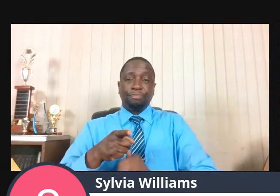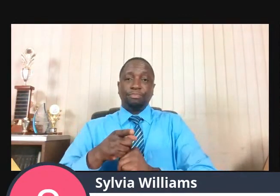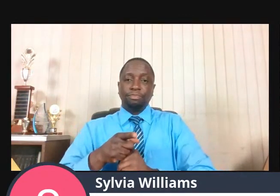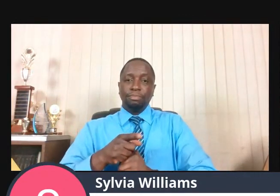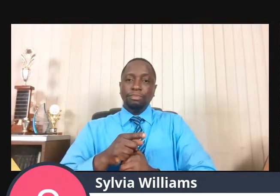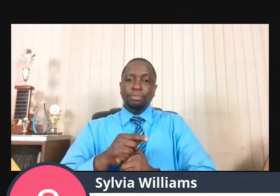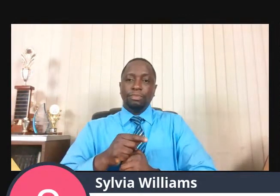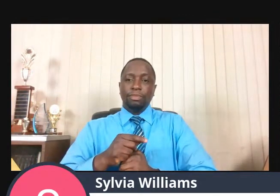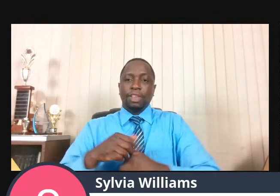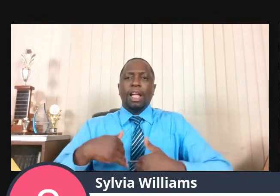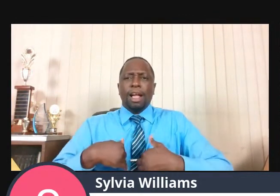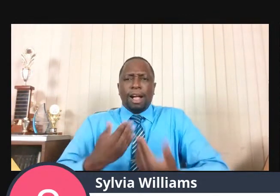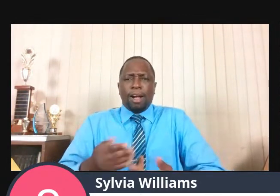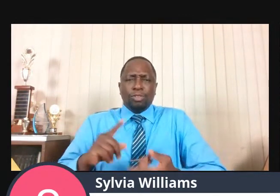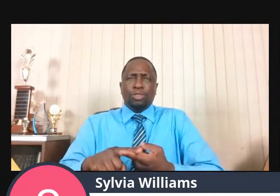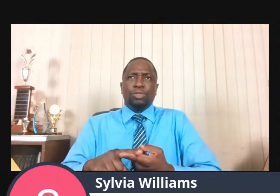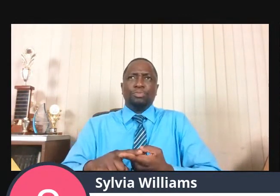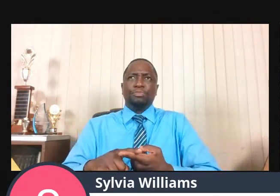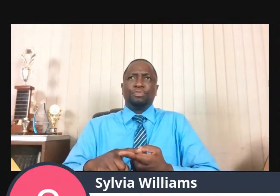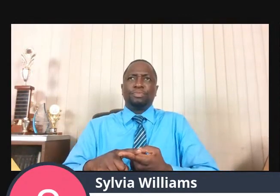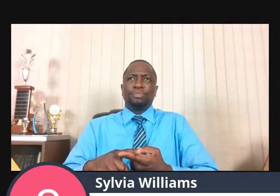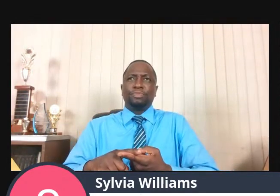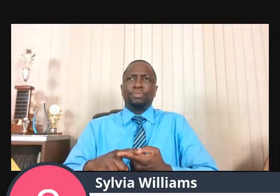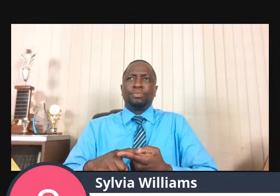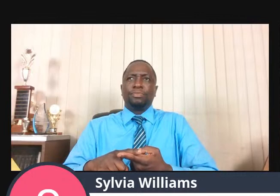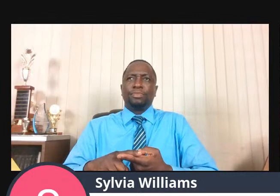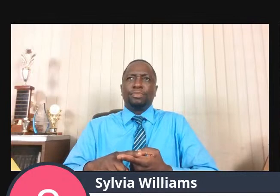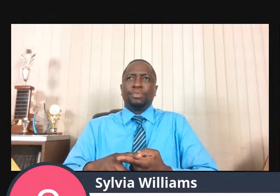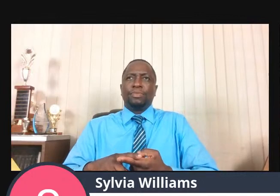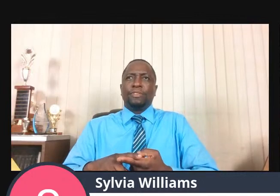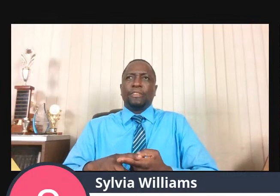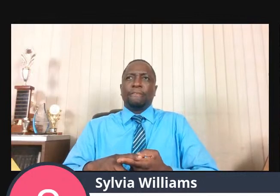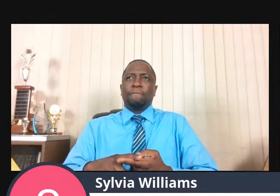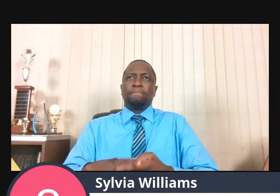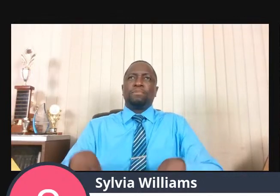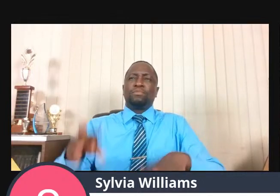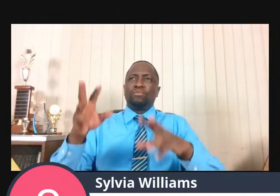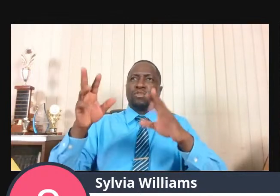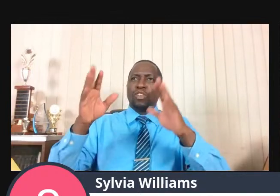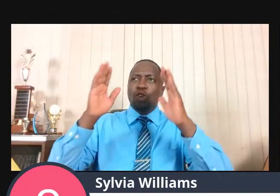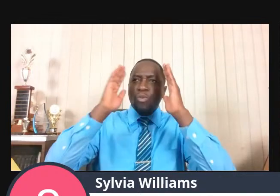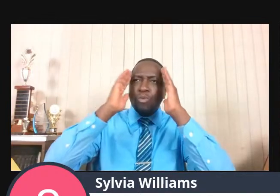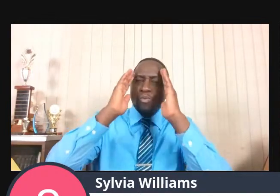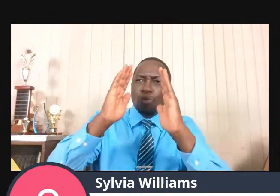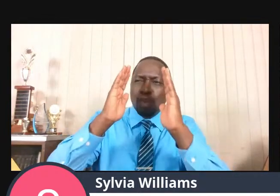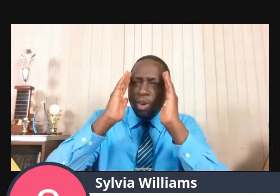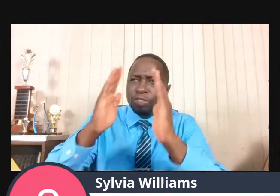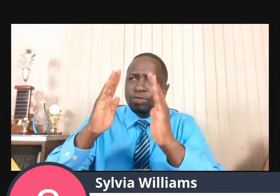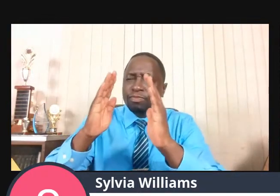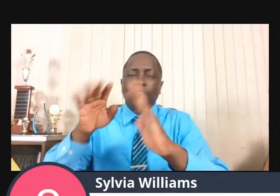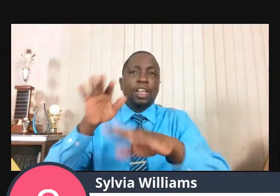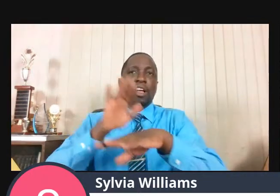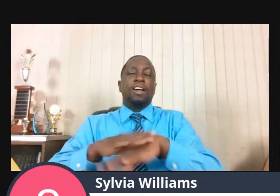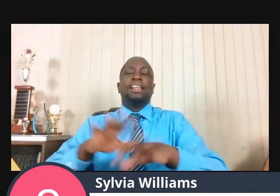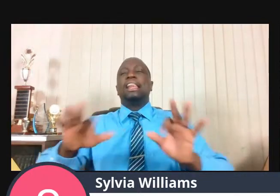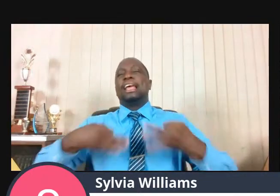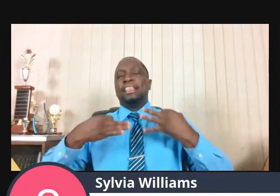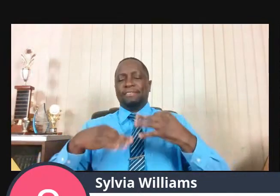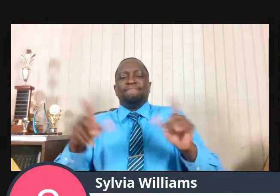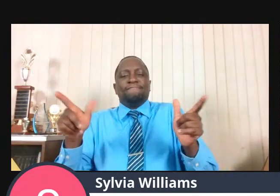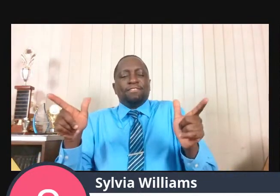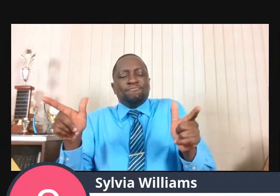how to observe life's little things. Life's little things.